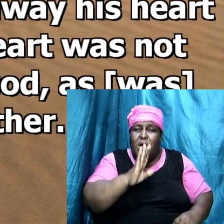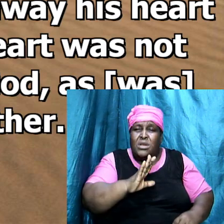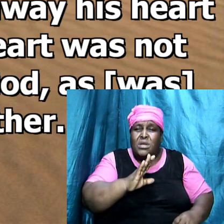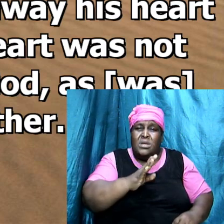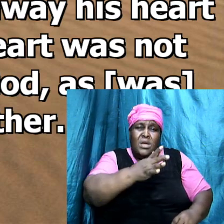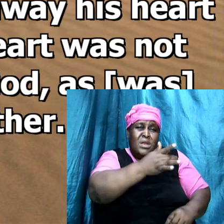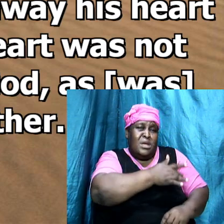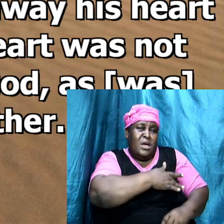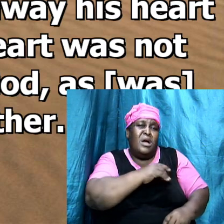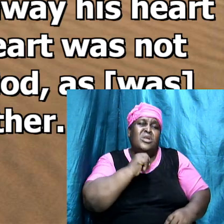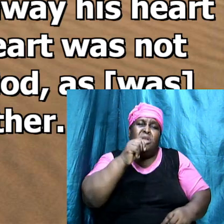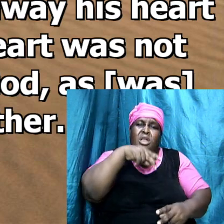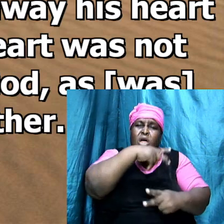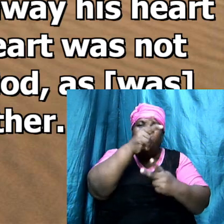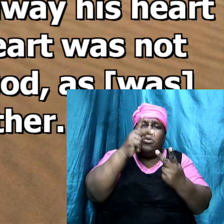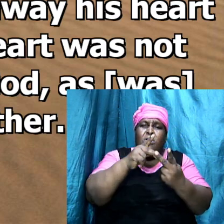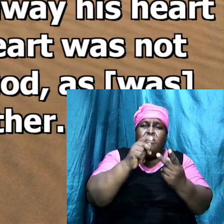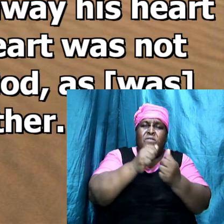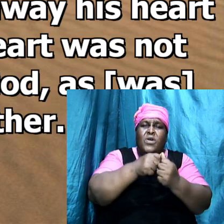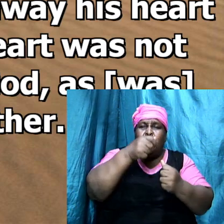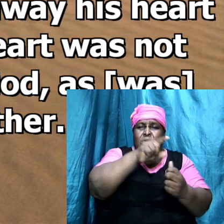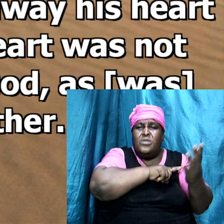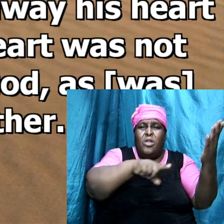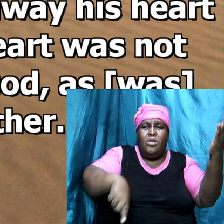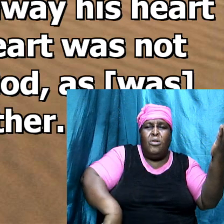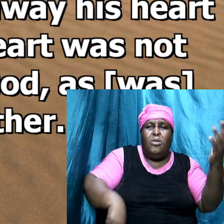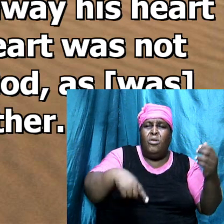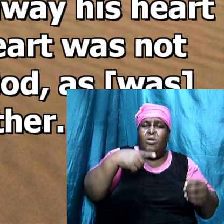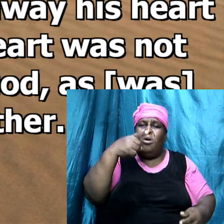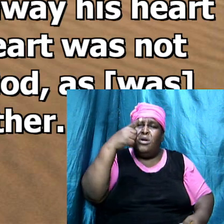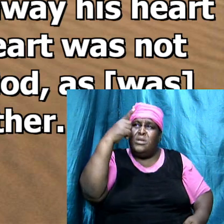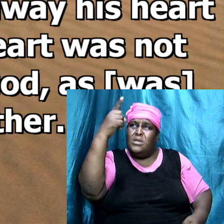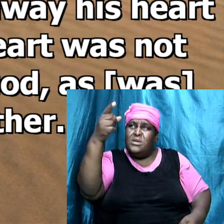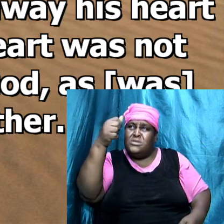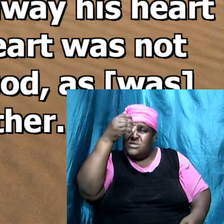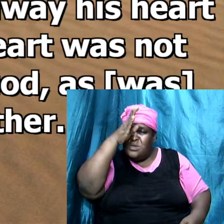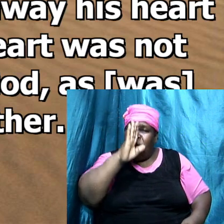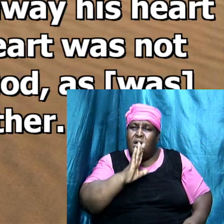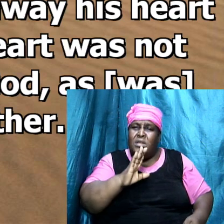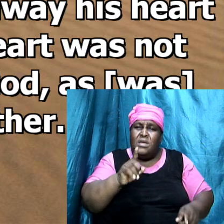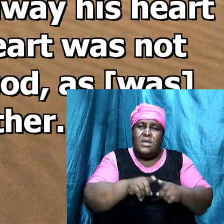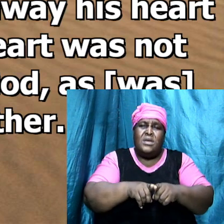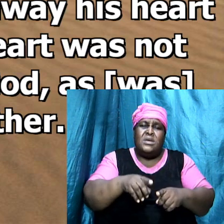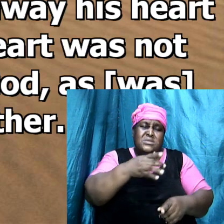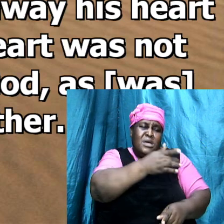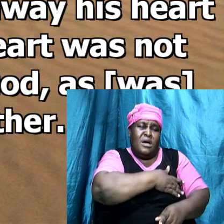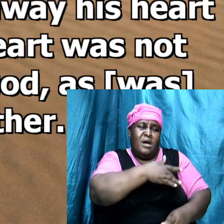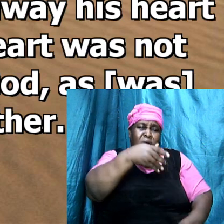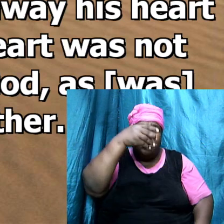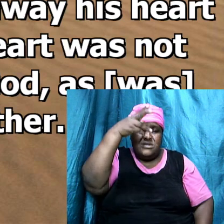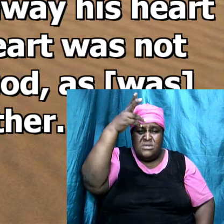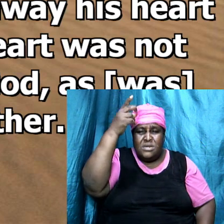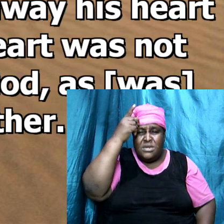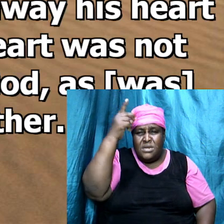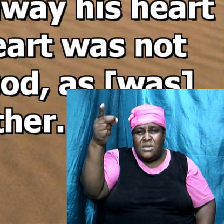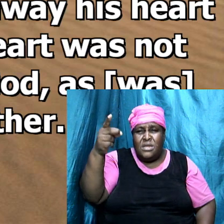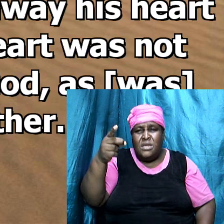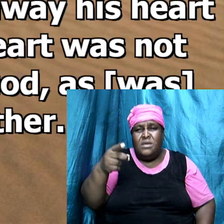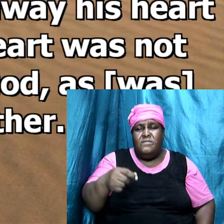not perfect with the Lord his God, as was the heart of David his father.